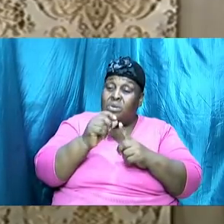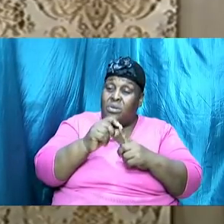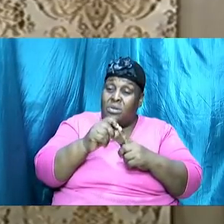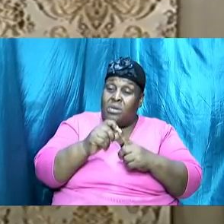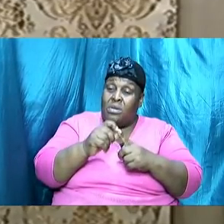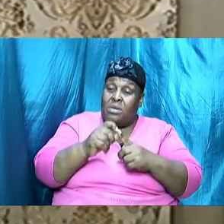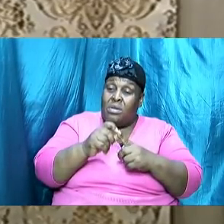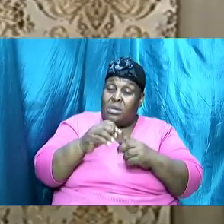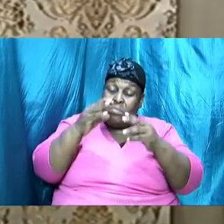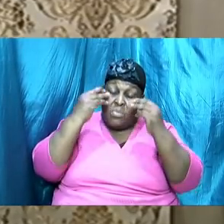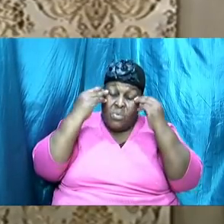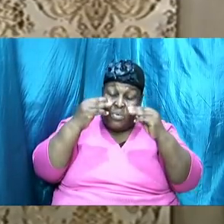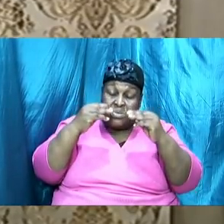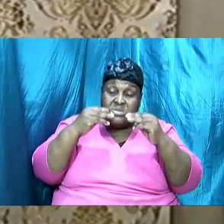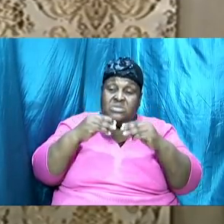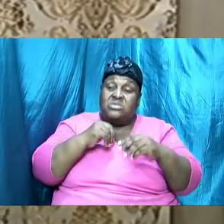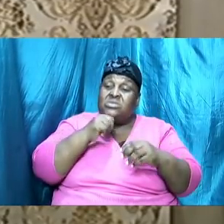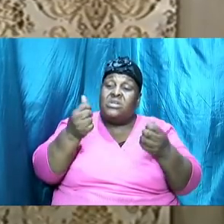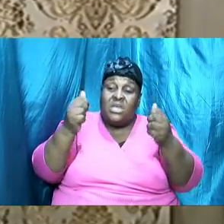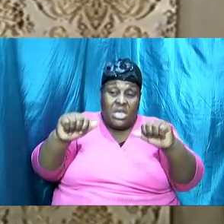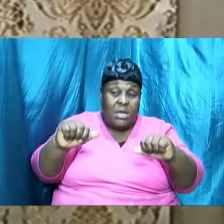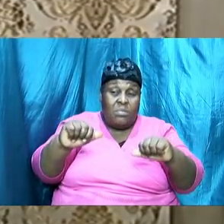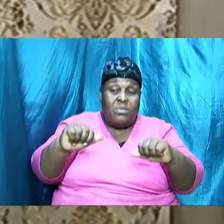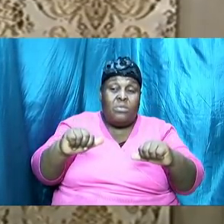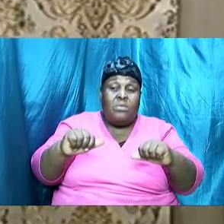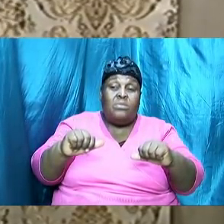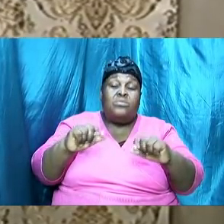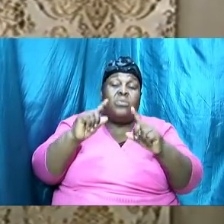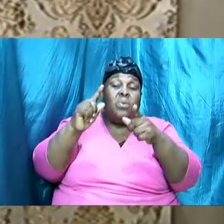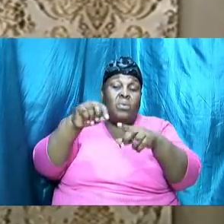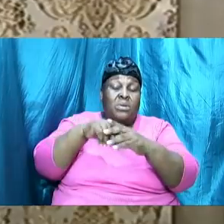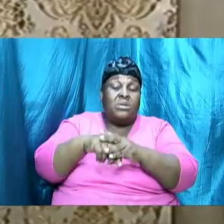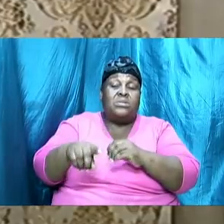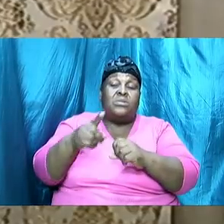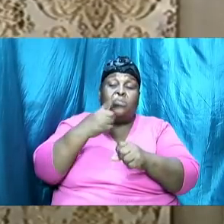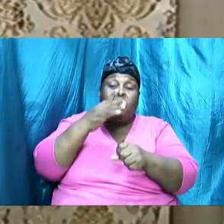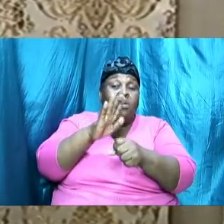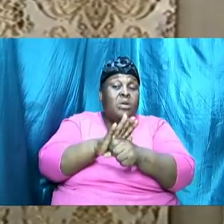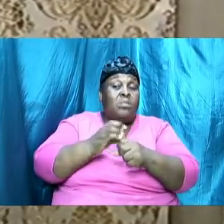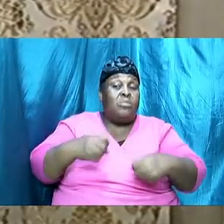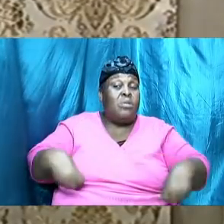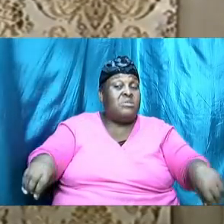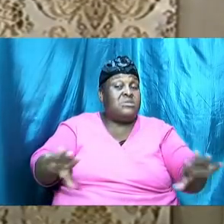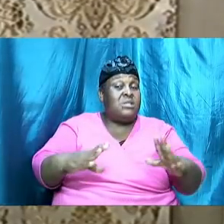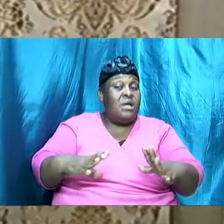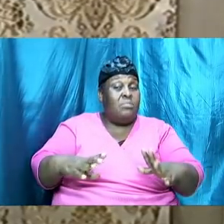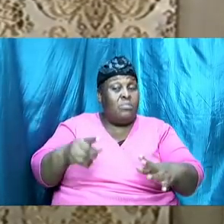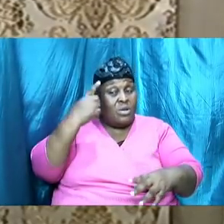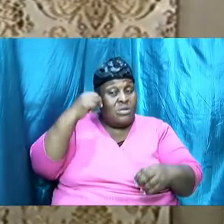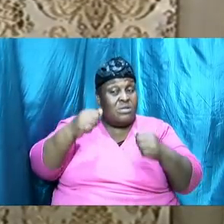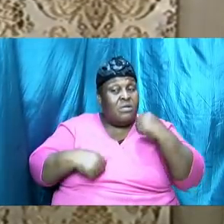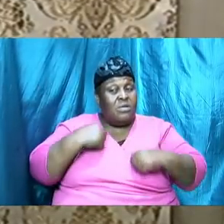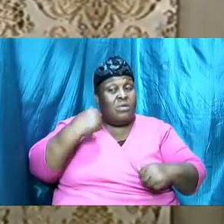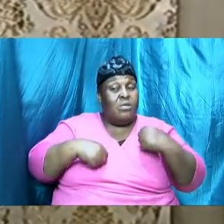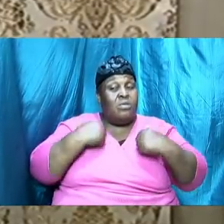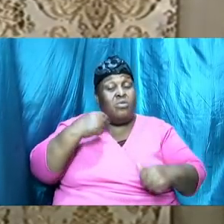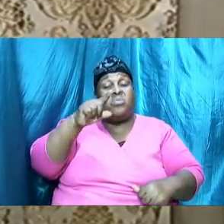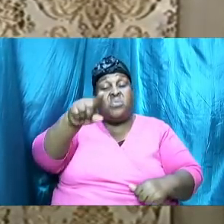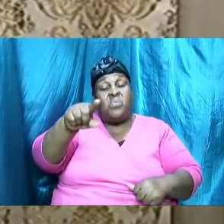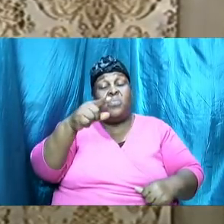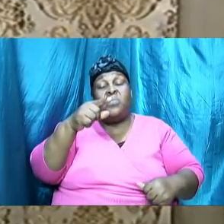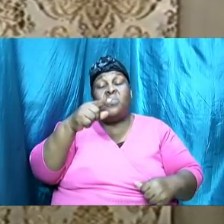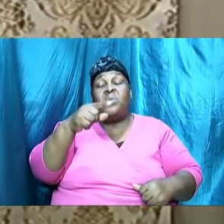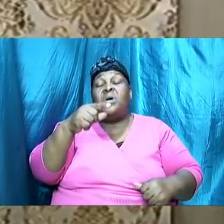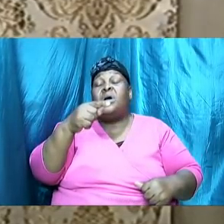promise because of that action you and I being in relationship in a